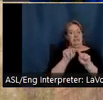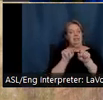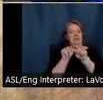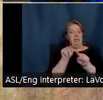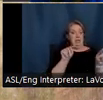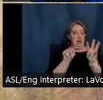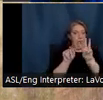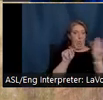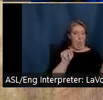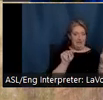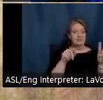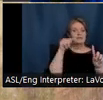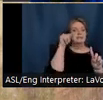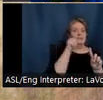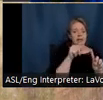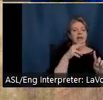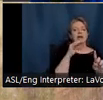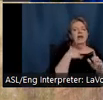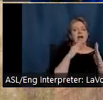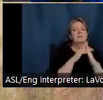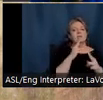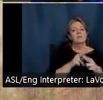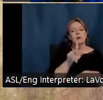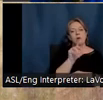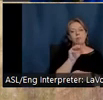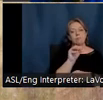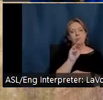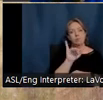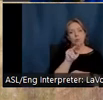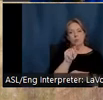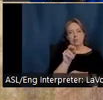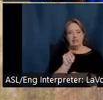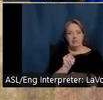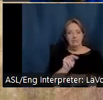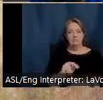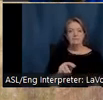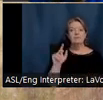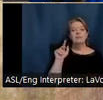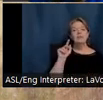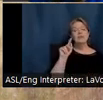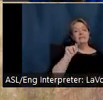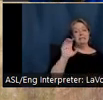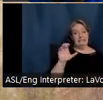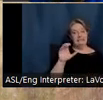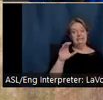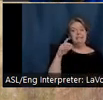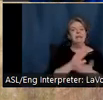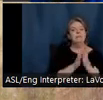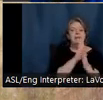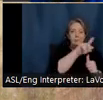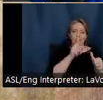IU's first artist in residence, and he would hold a studio on campus from